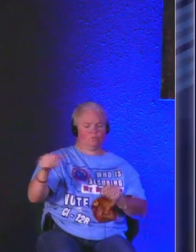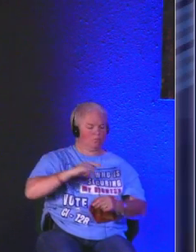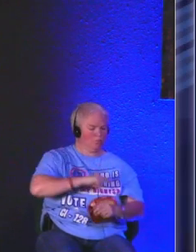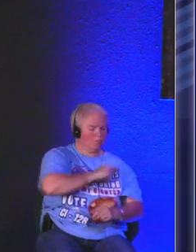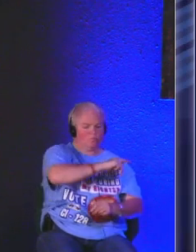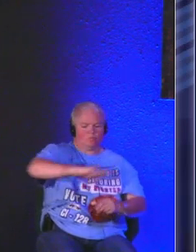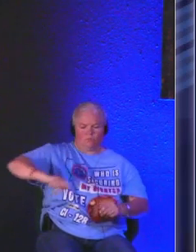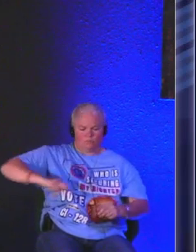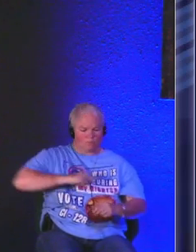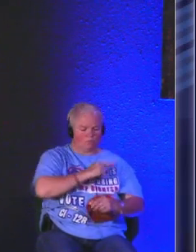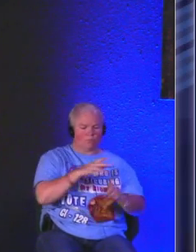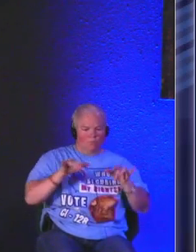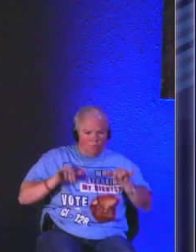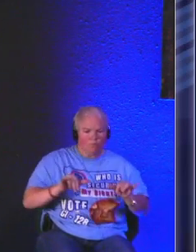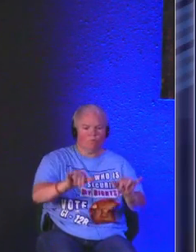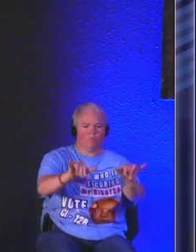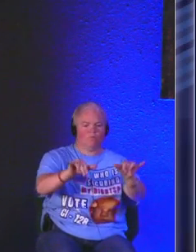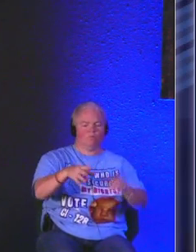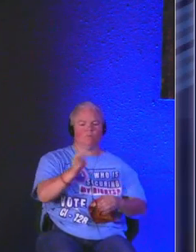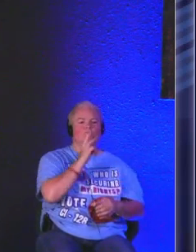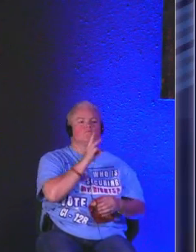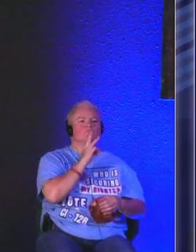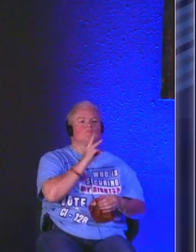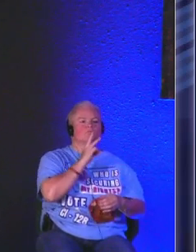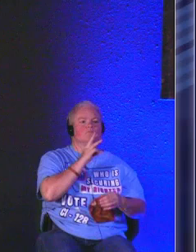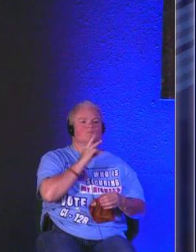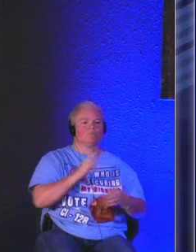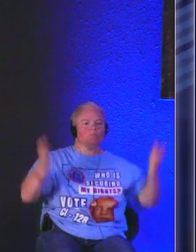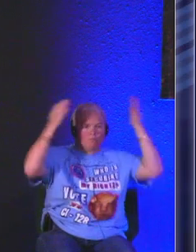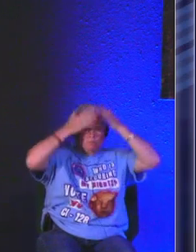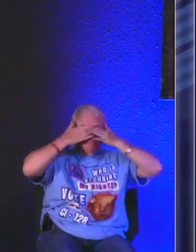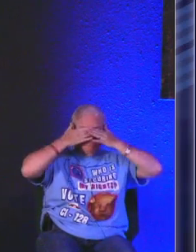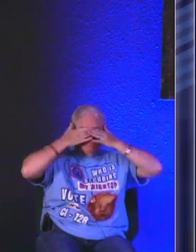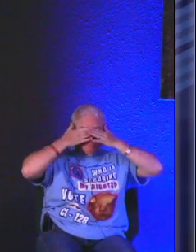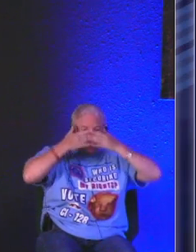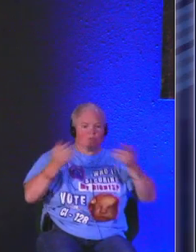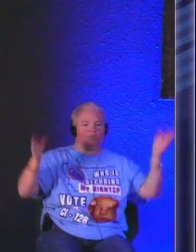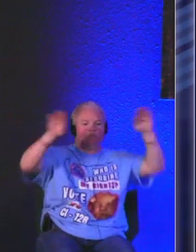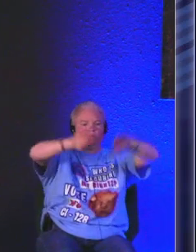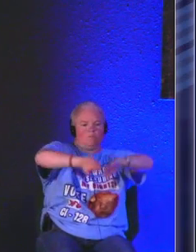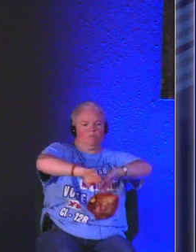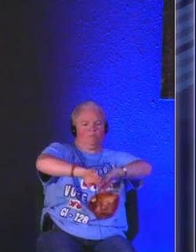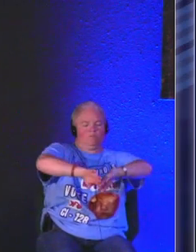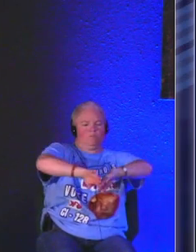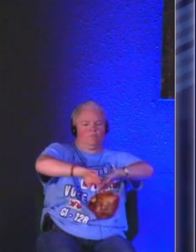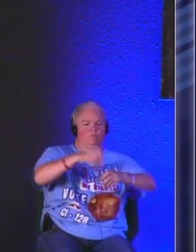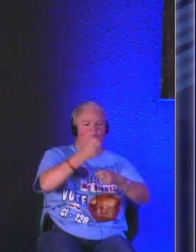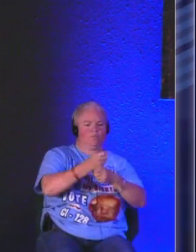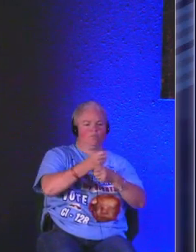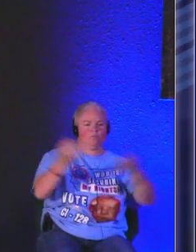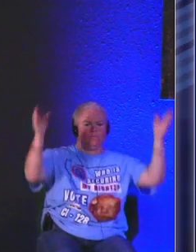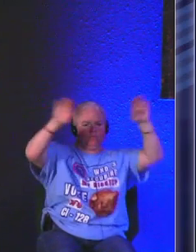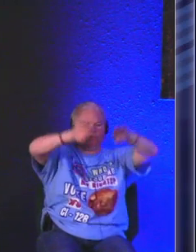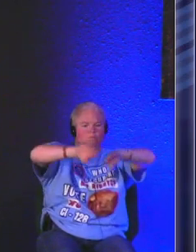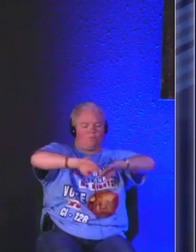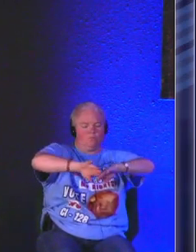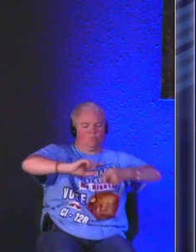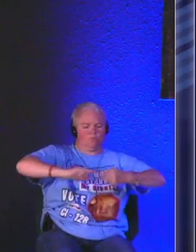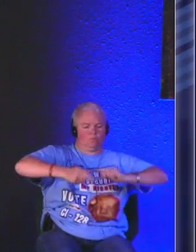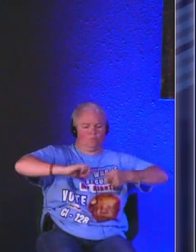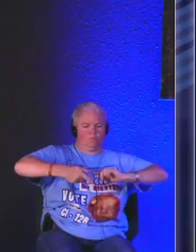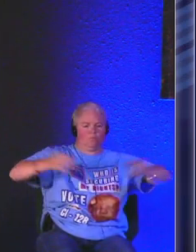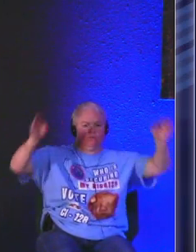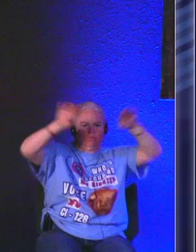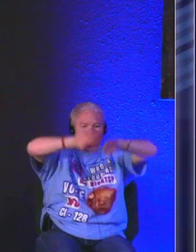calm still waters and the dark valley the harsh valley the